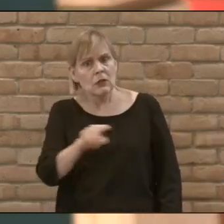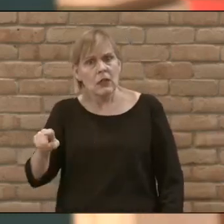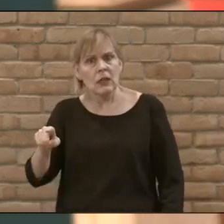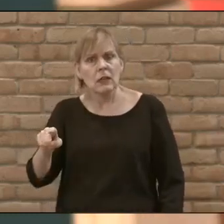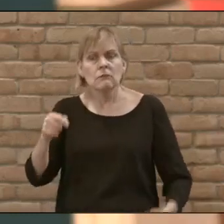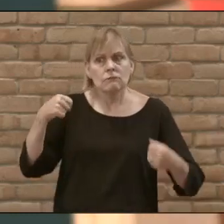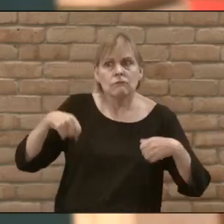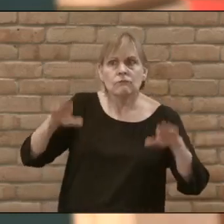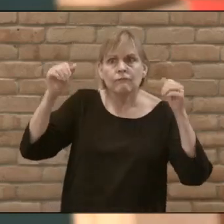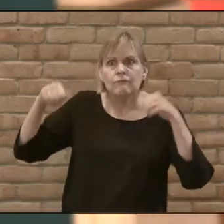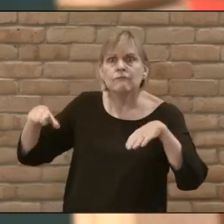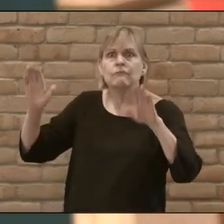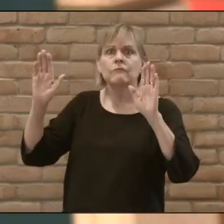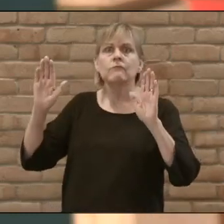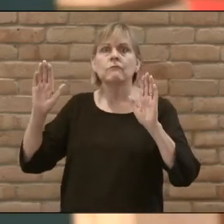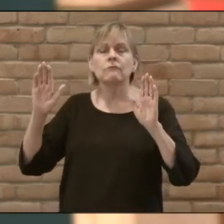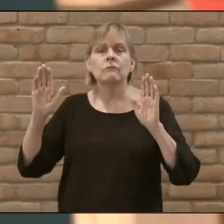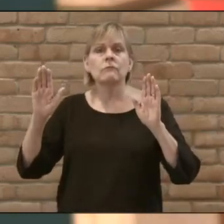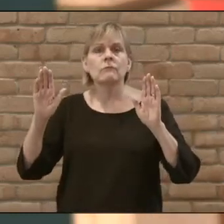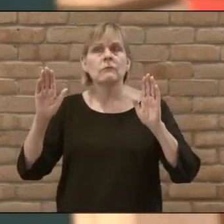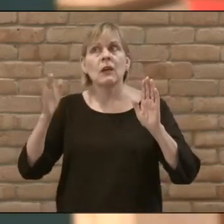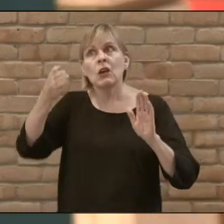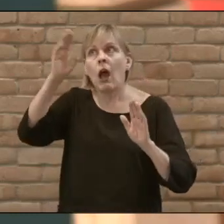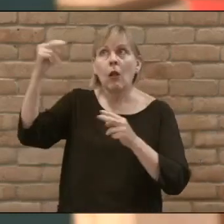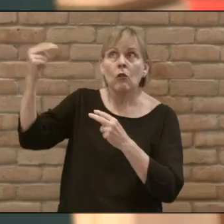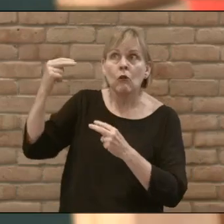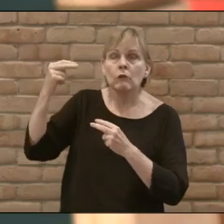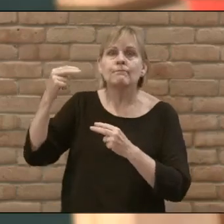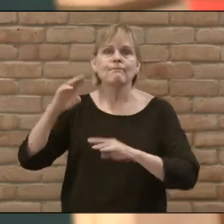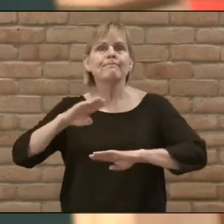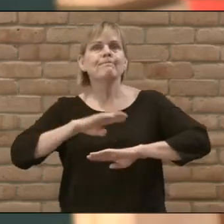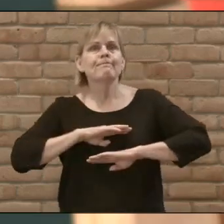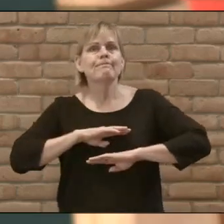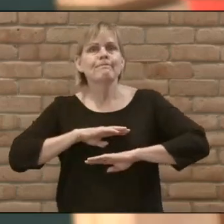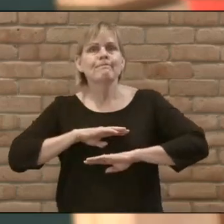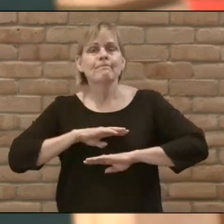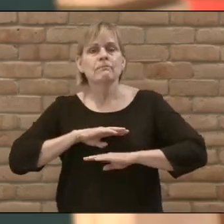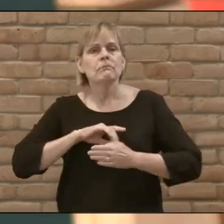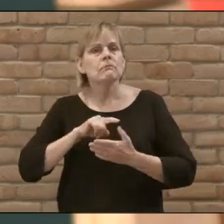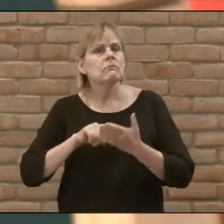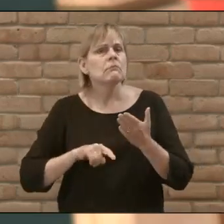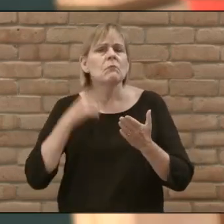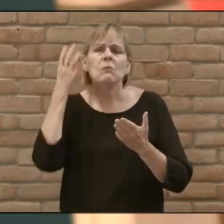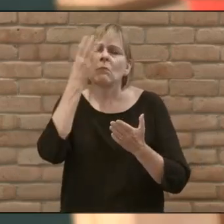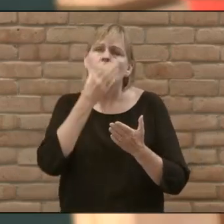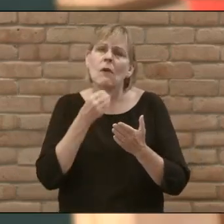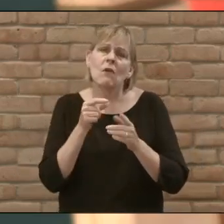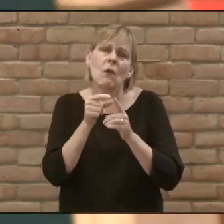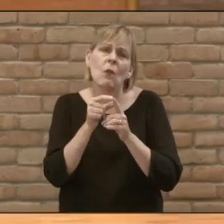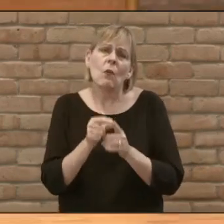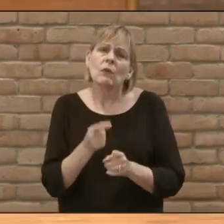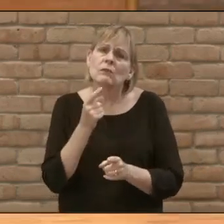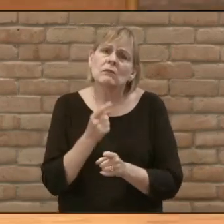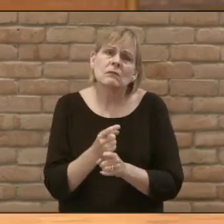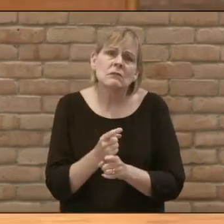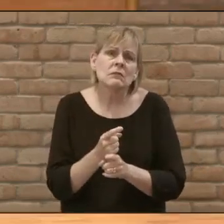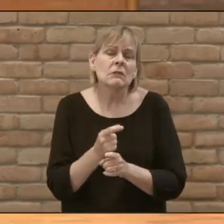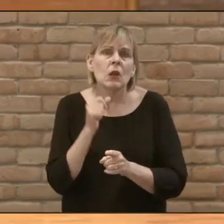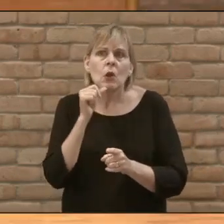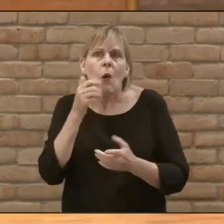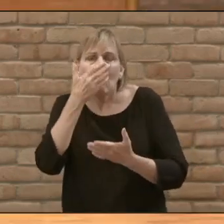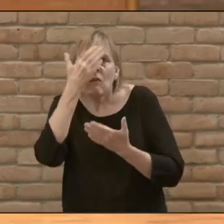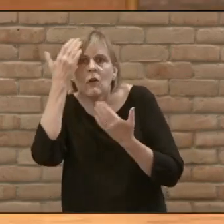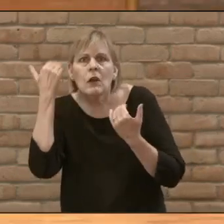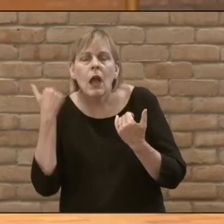sacrifices that please God Those are such beautiful words, aren't they? Don't